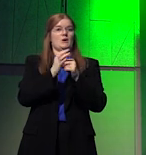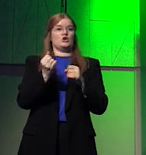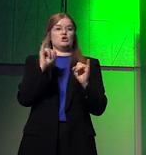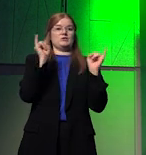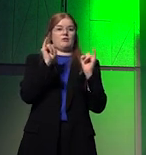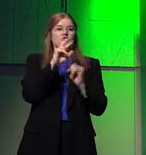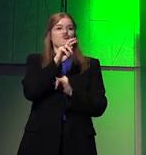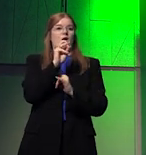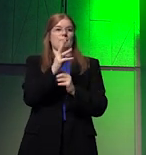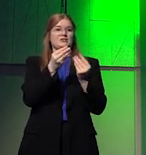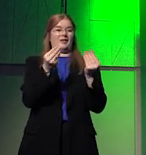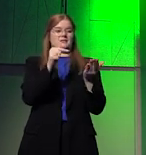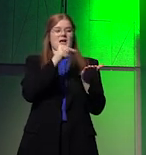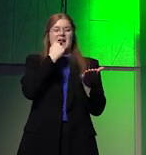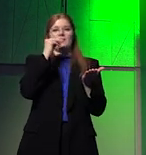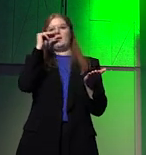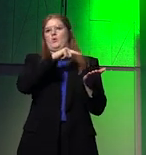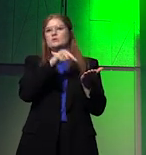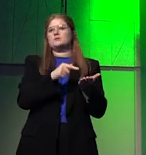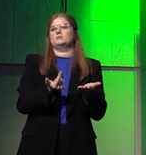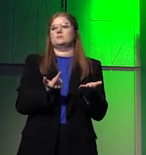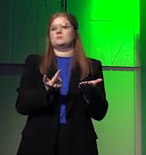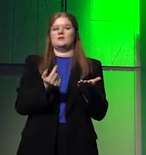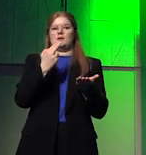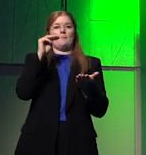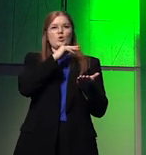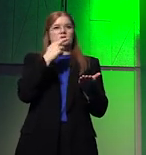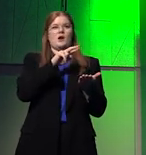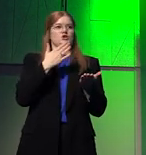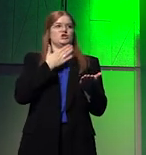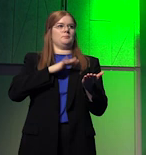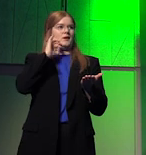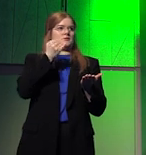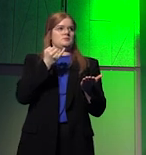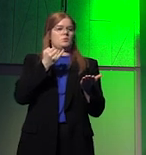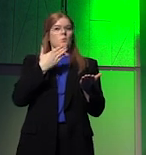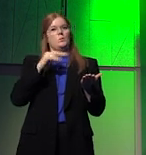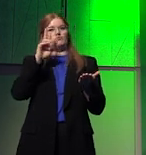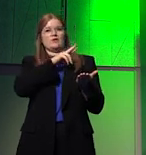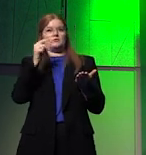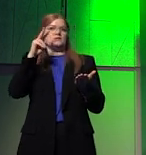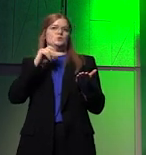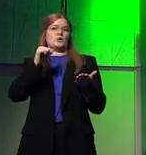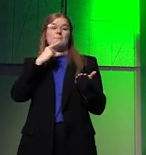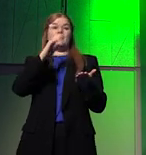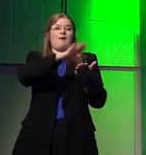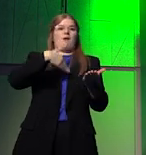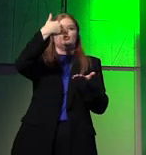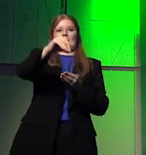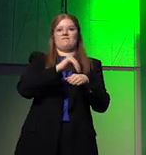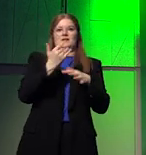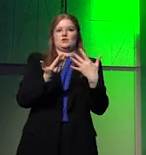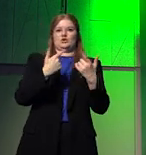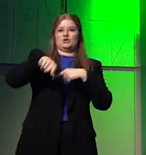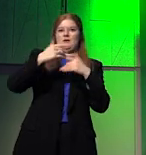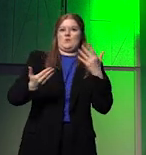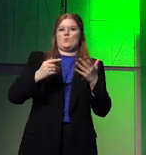materials is extremely important. It's important not just because of what we're seeing today, but because of the longer-term effects it's going to